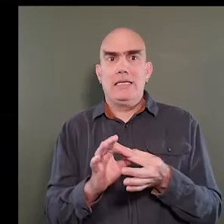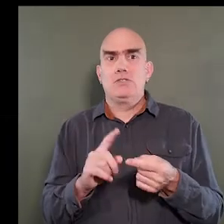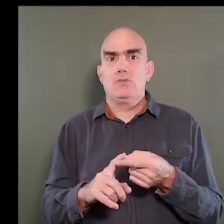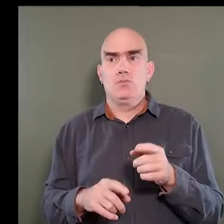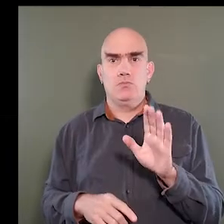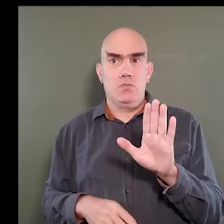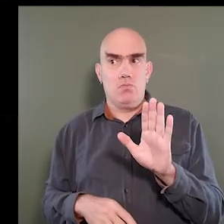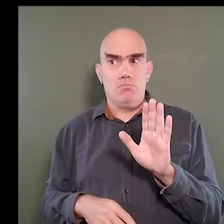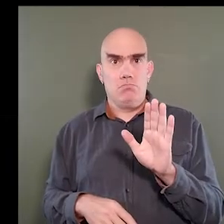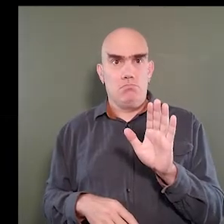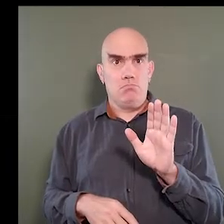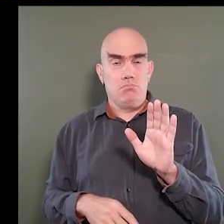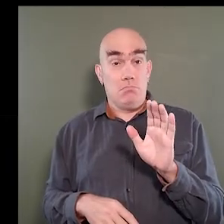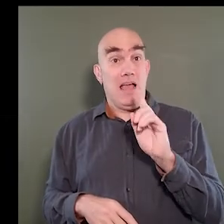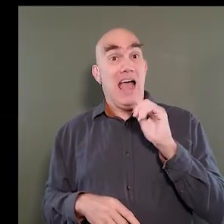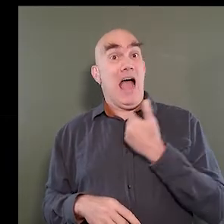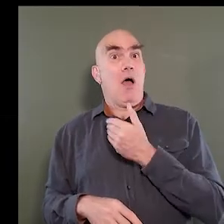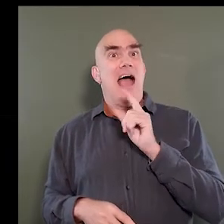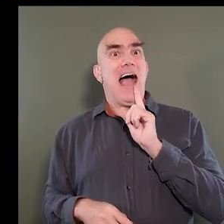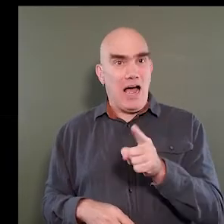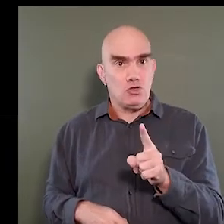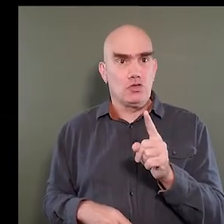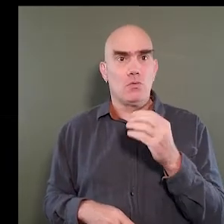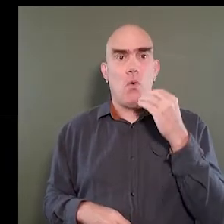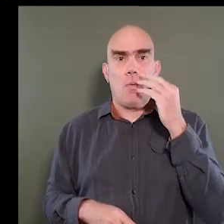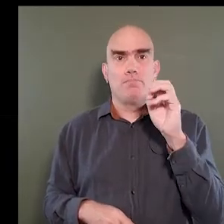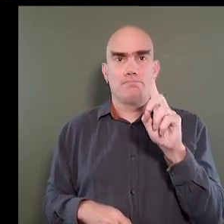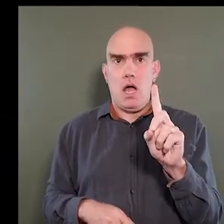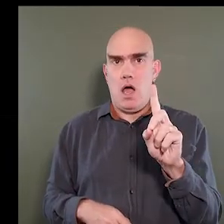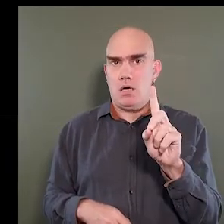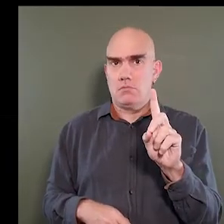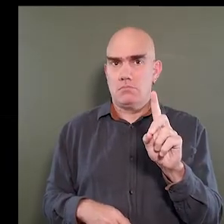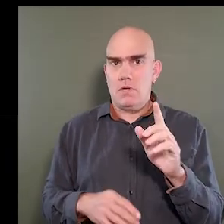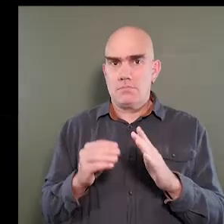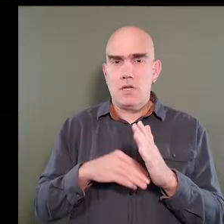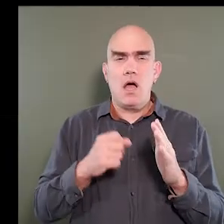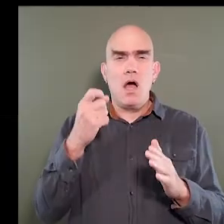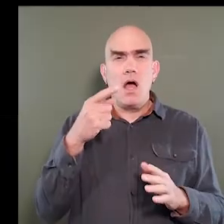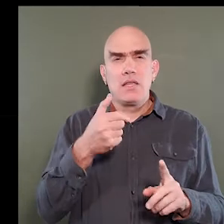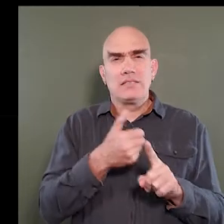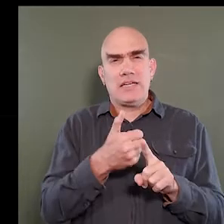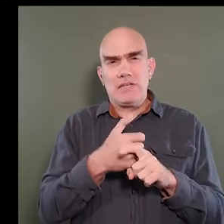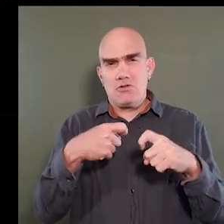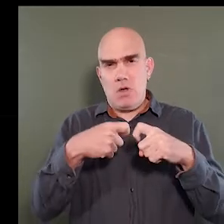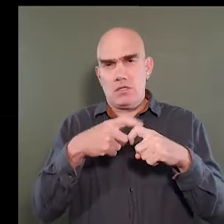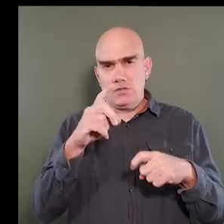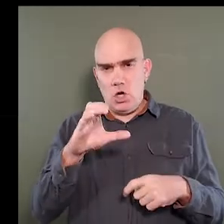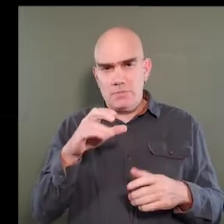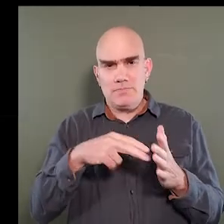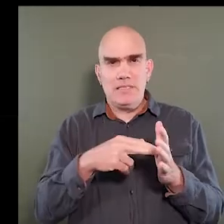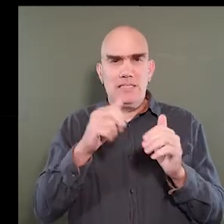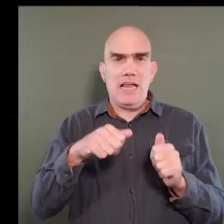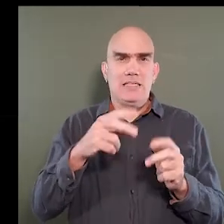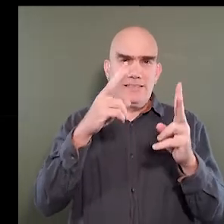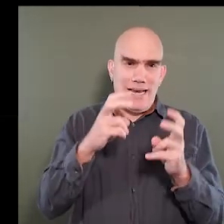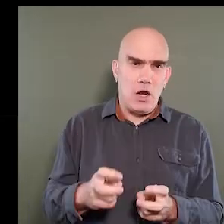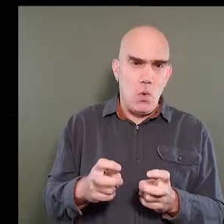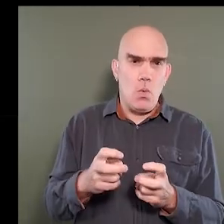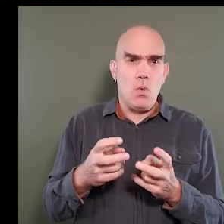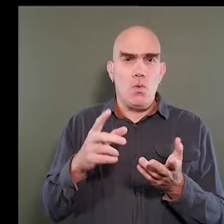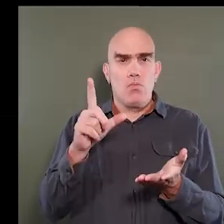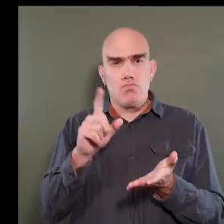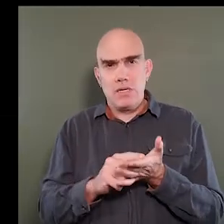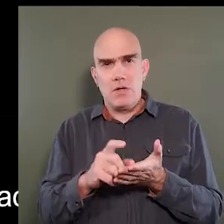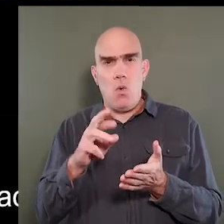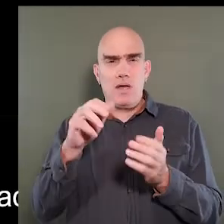should link you to our actual HomeMod application. Again, this is an electronic document. It can be downloaded, it can be printed, or it can be filled out online and